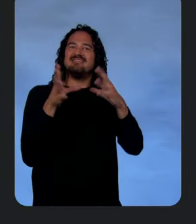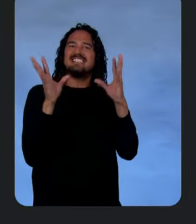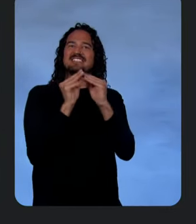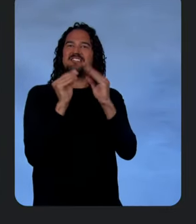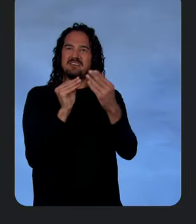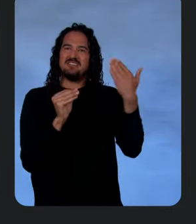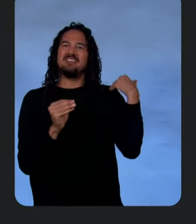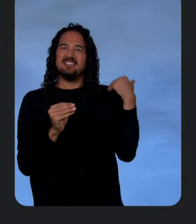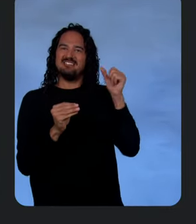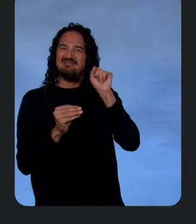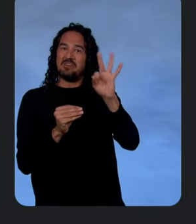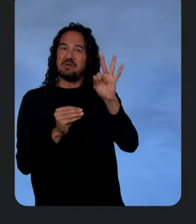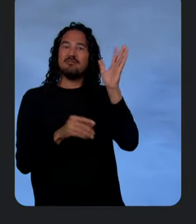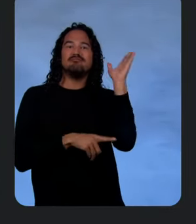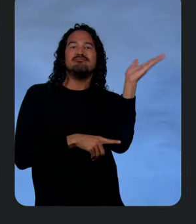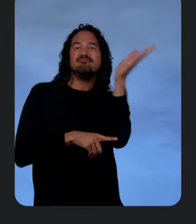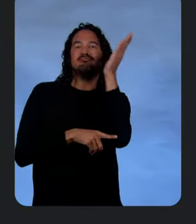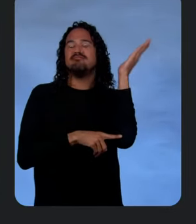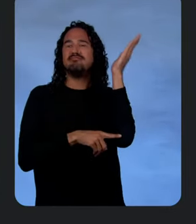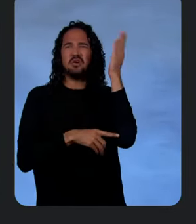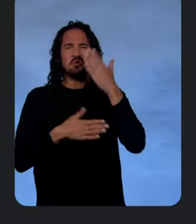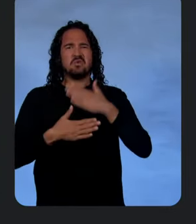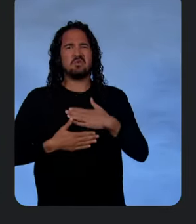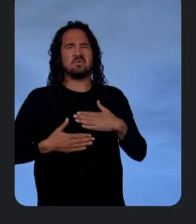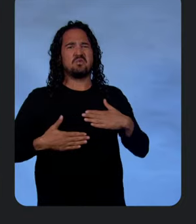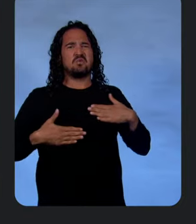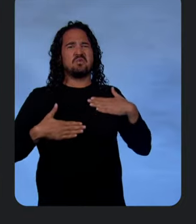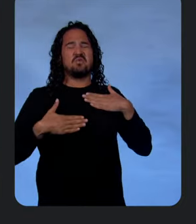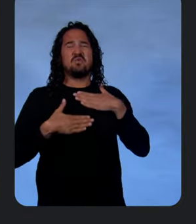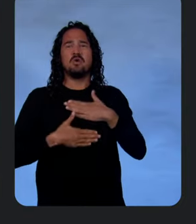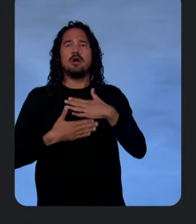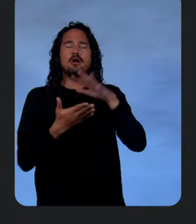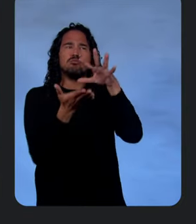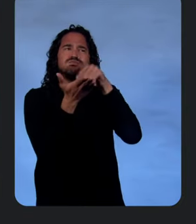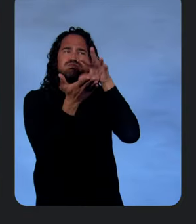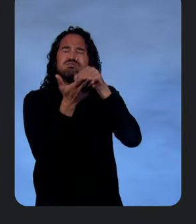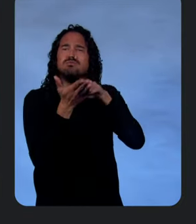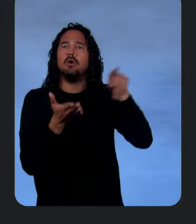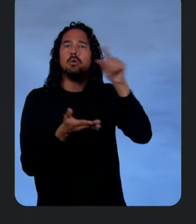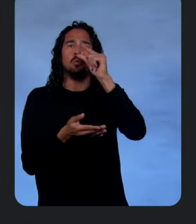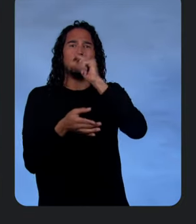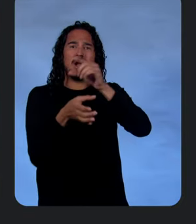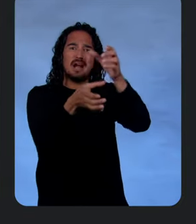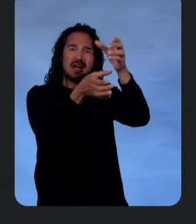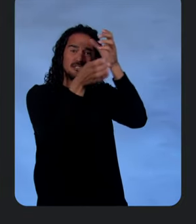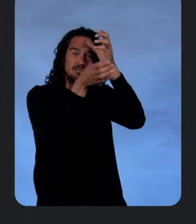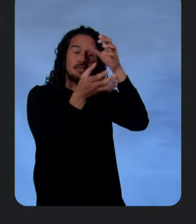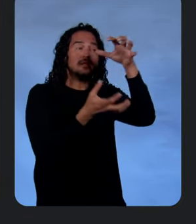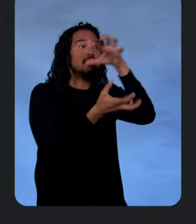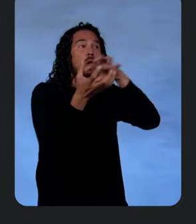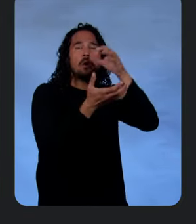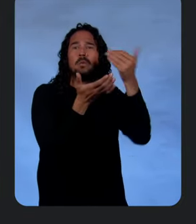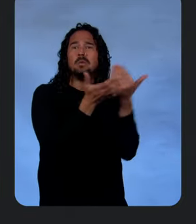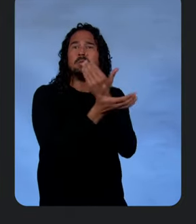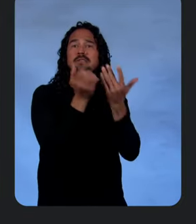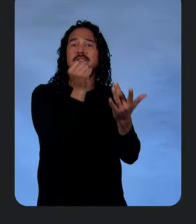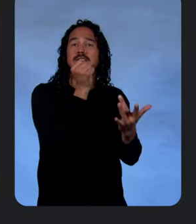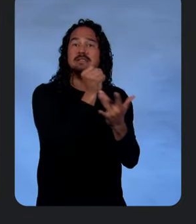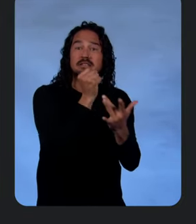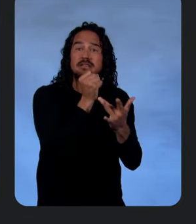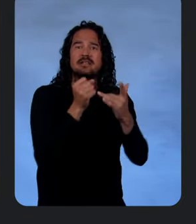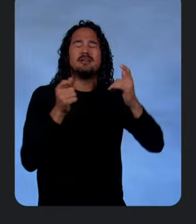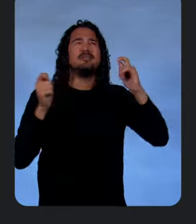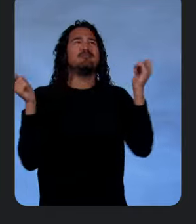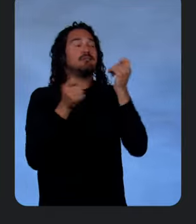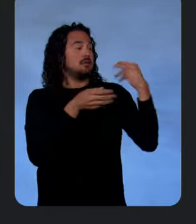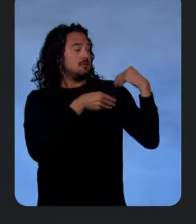Developer Keynote. That was a good time. We learned from Google experts. We saw Google's latest technologies, which was great, and celebrated what a legacy looked like